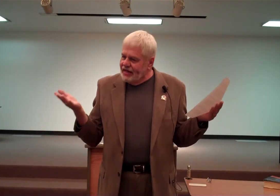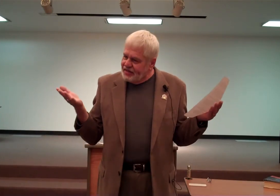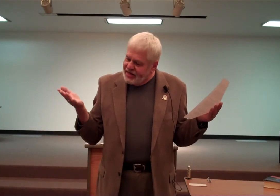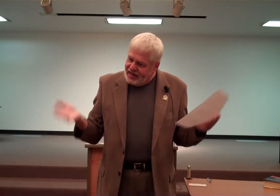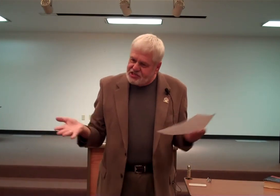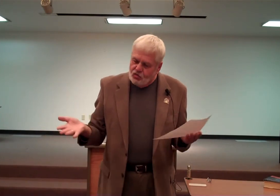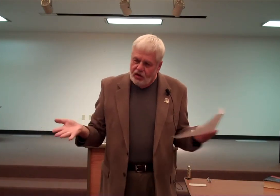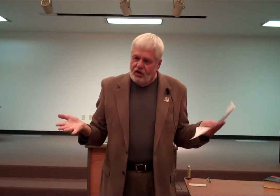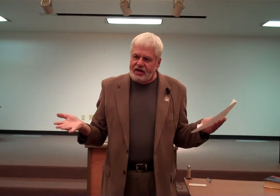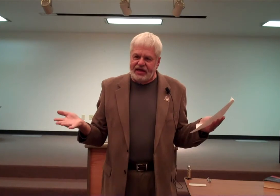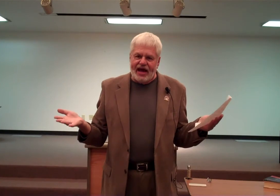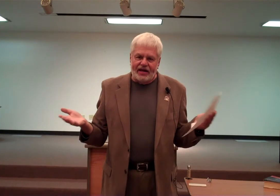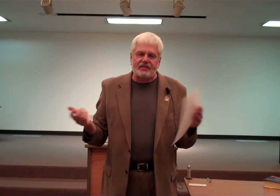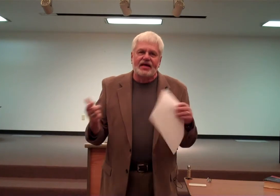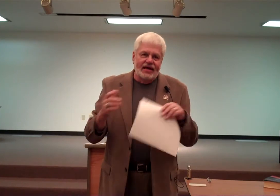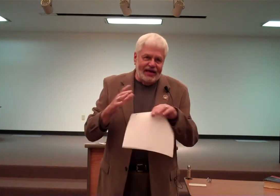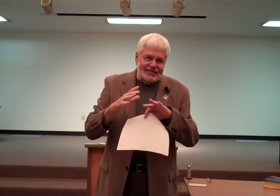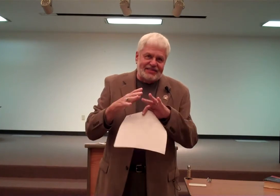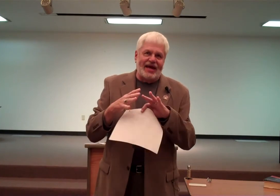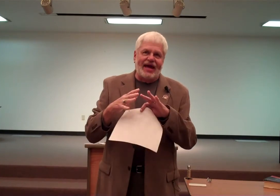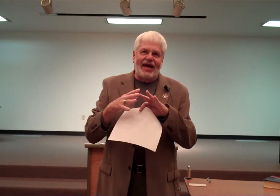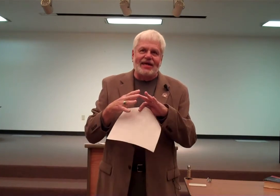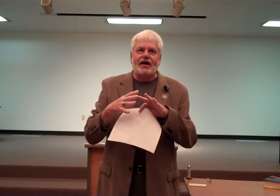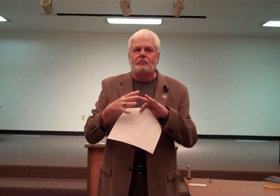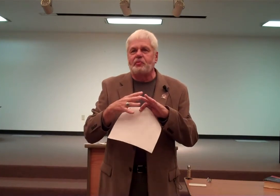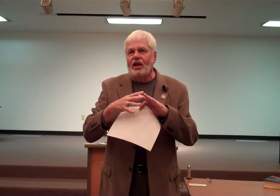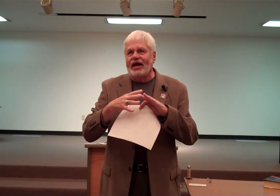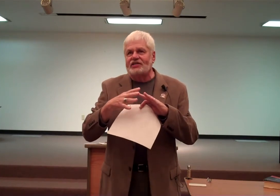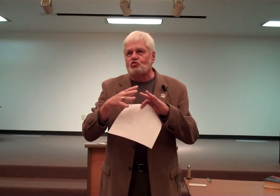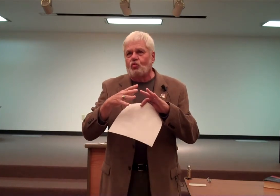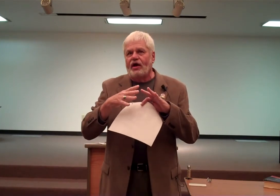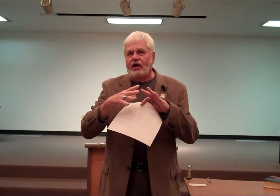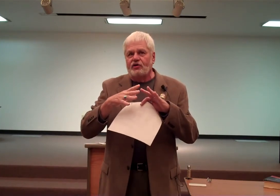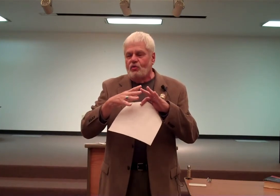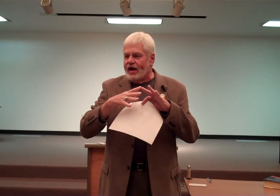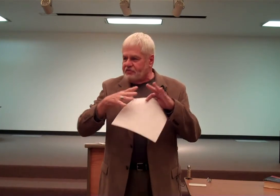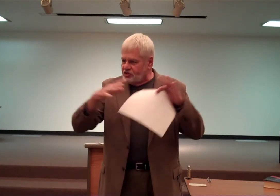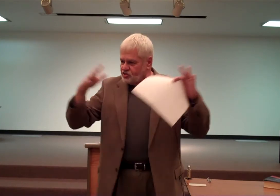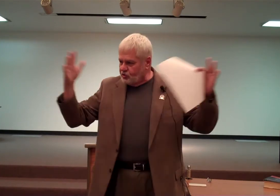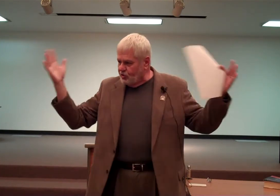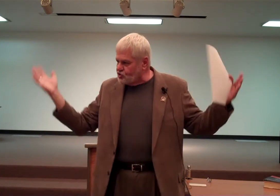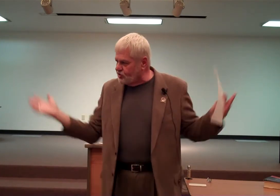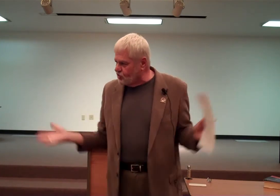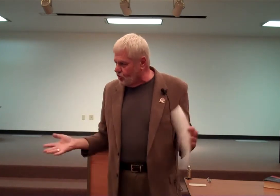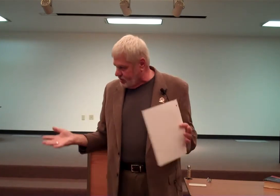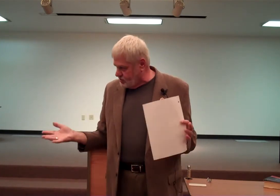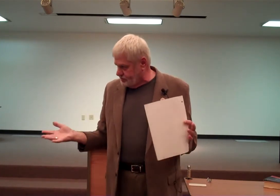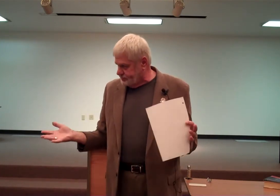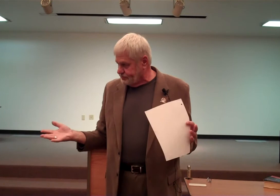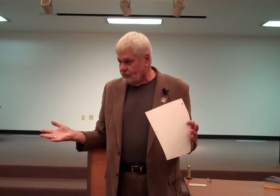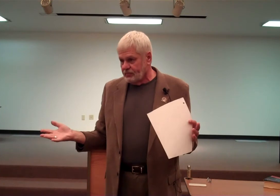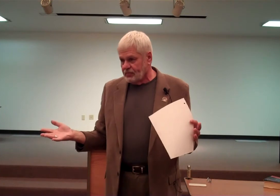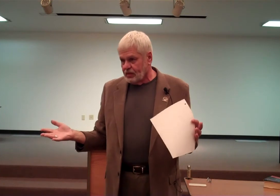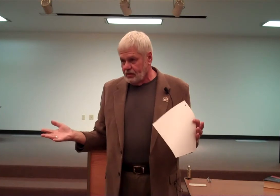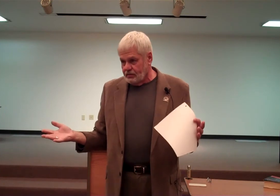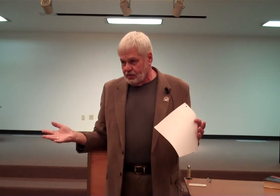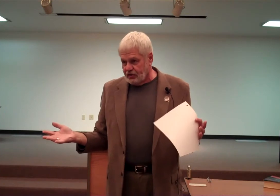In the case that we're looking at it, it's a place where you have the distribution of goods.